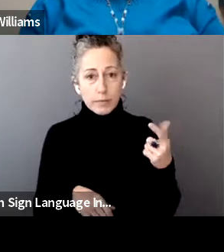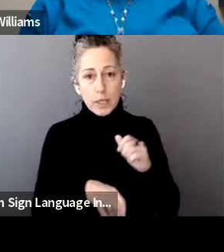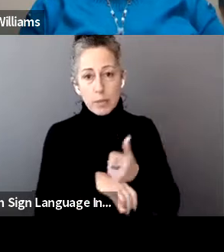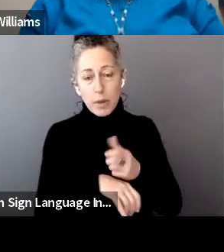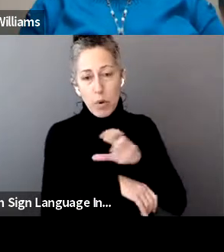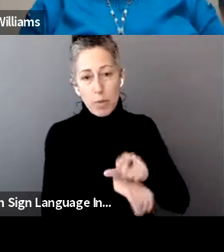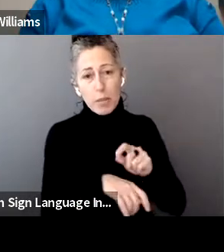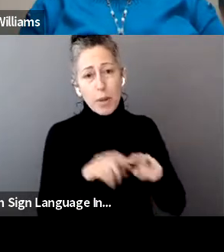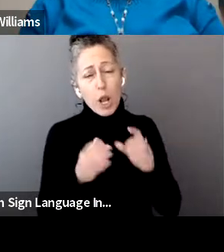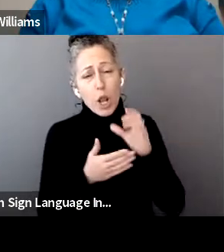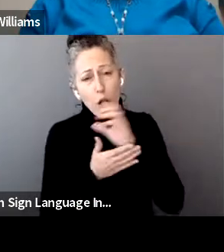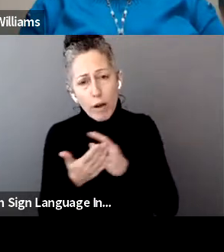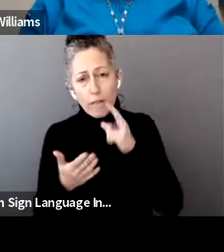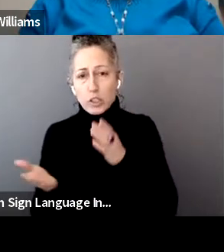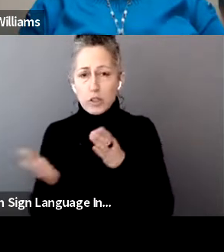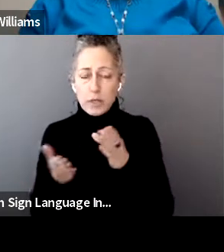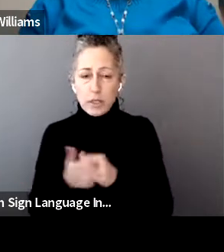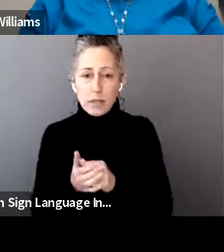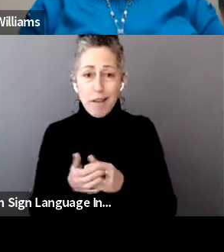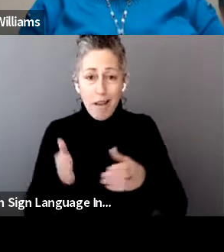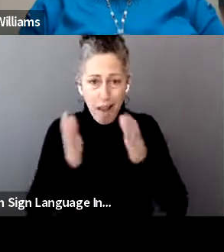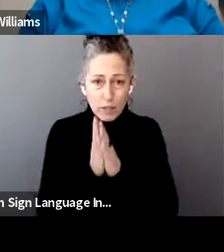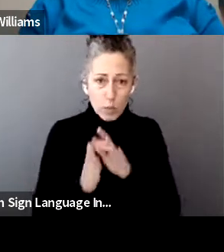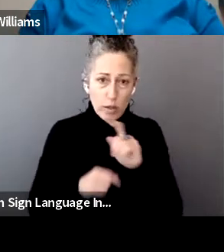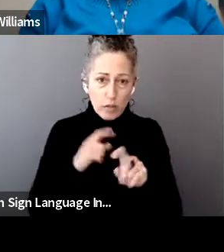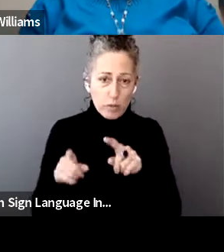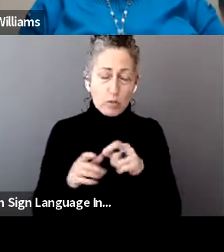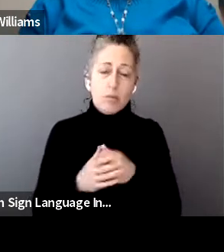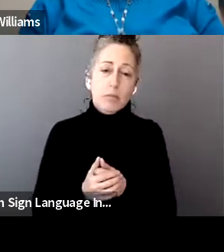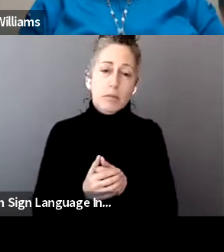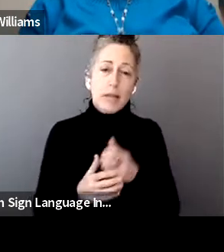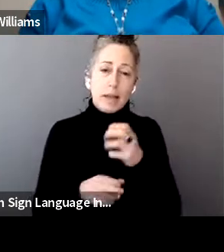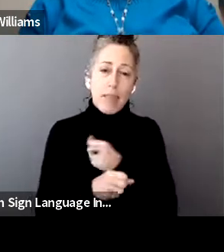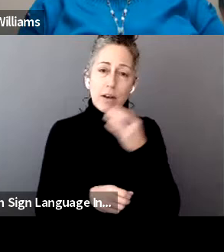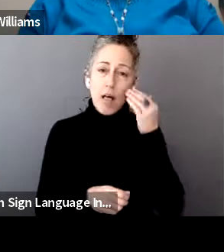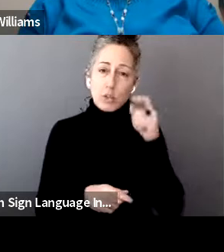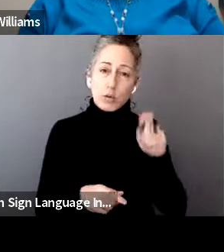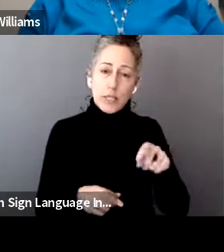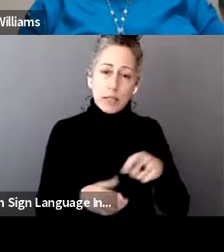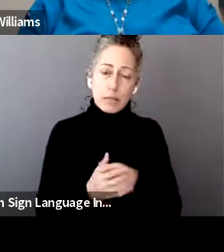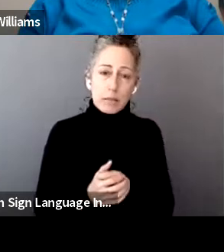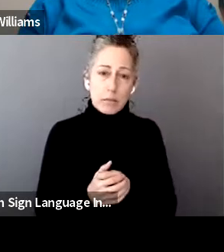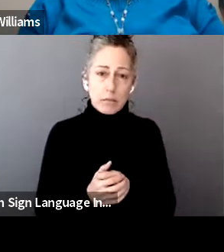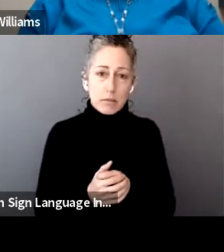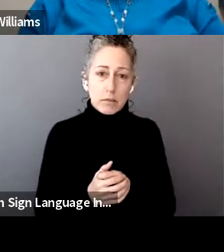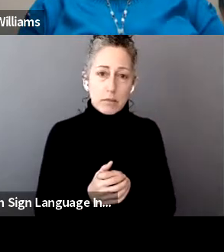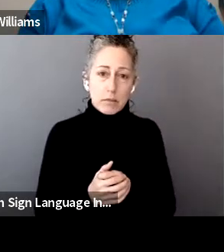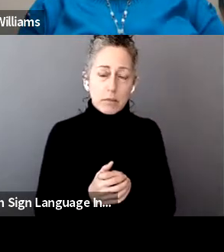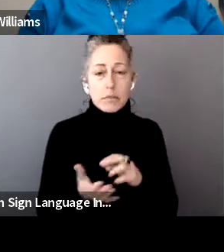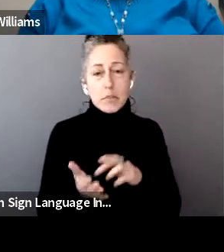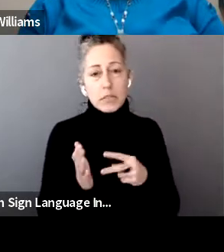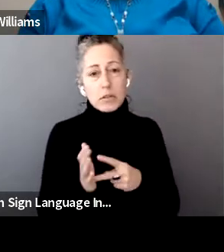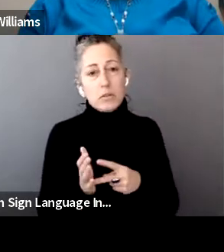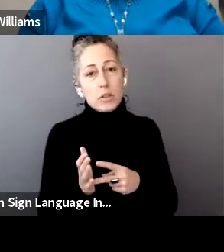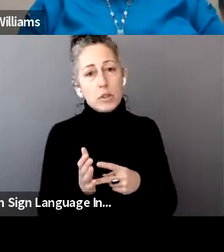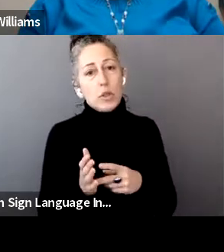services, ask the questions, get the knowledge you need to be able to file your tax returns. So you do get the tax credits or the